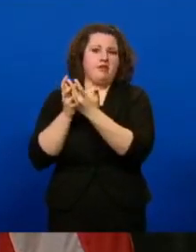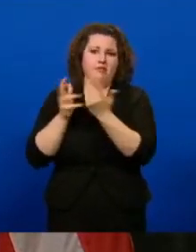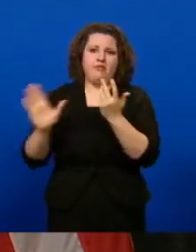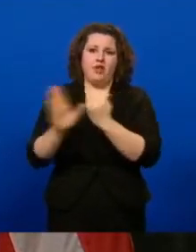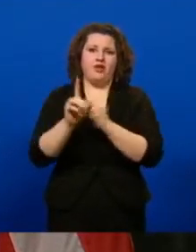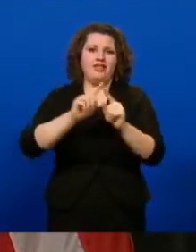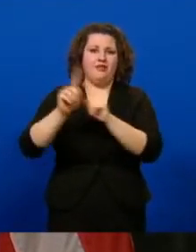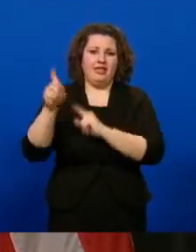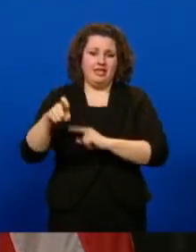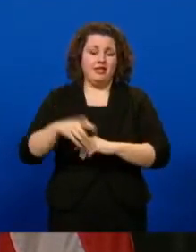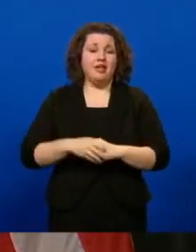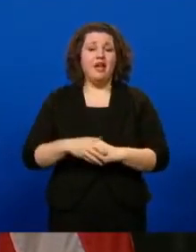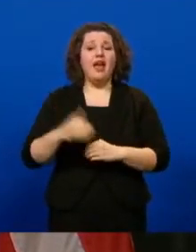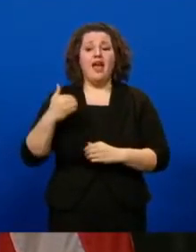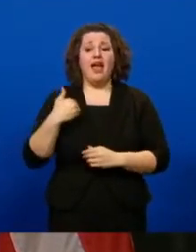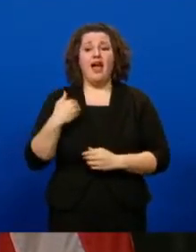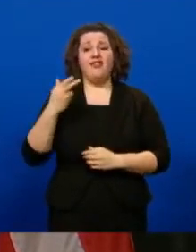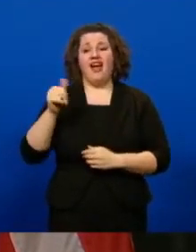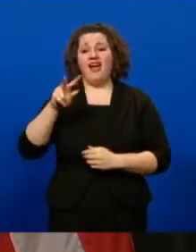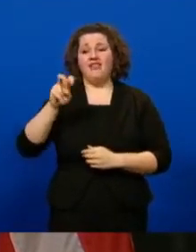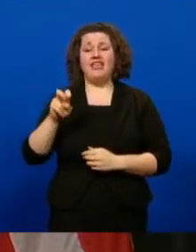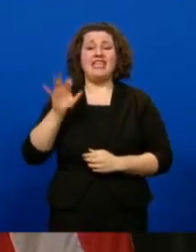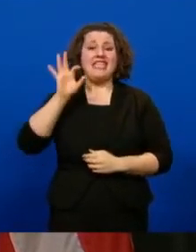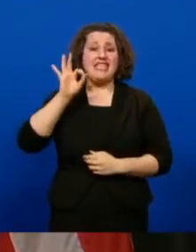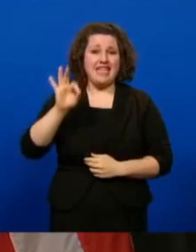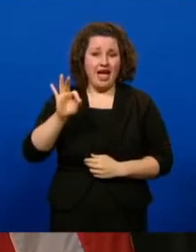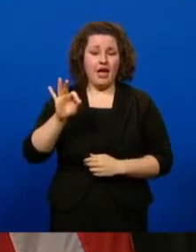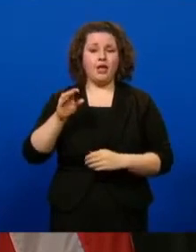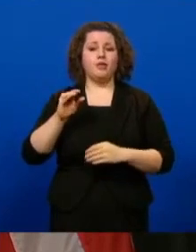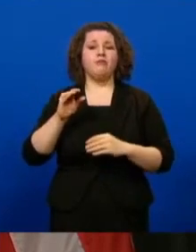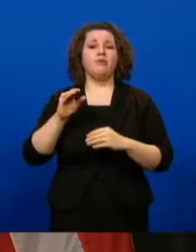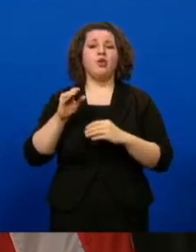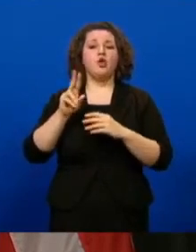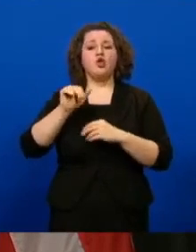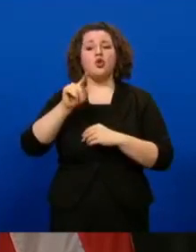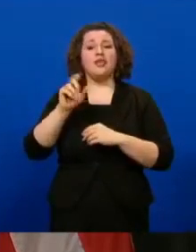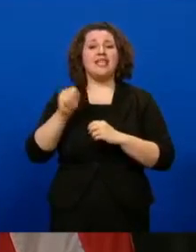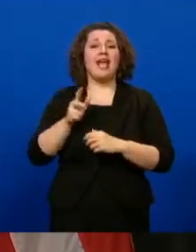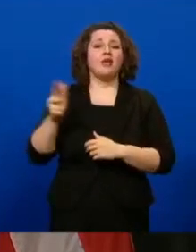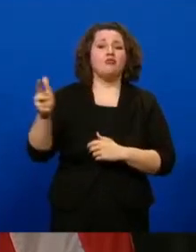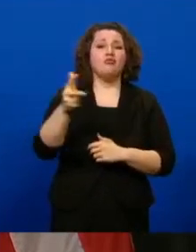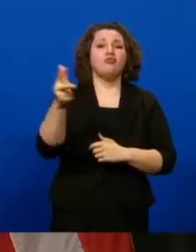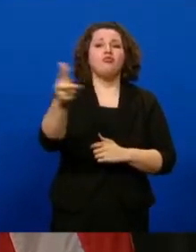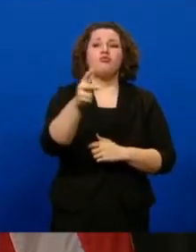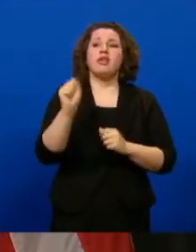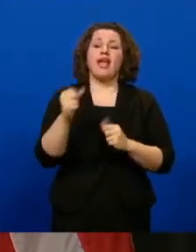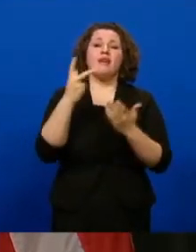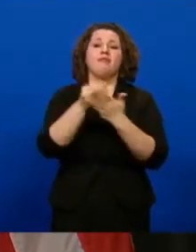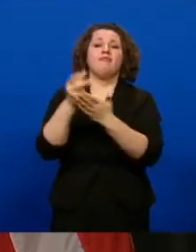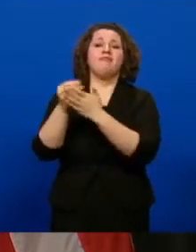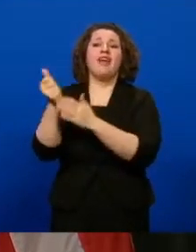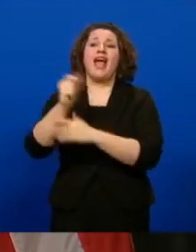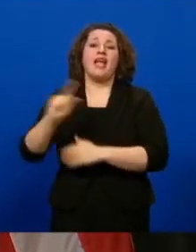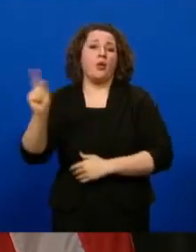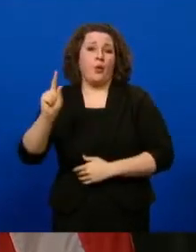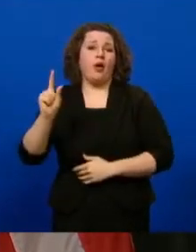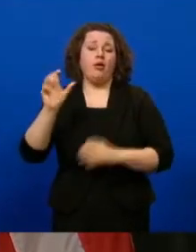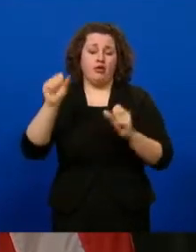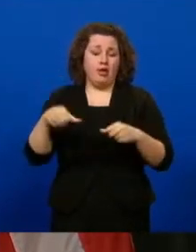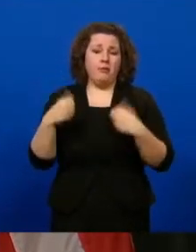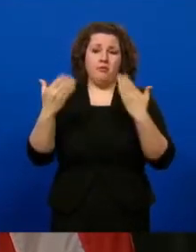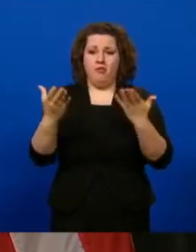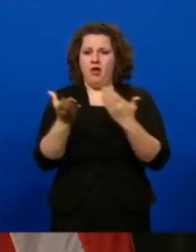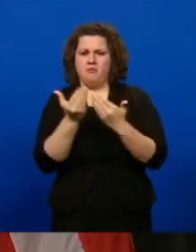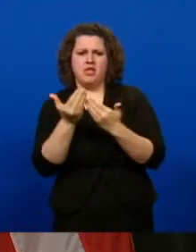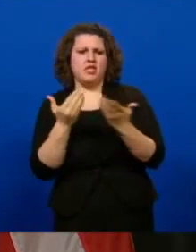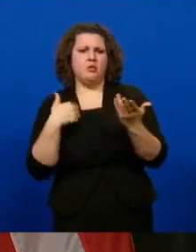We have nine Hy-Vee Healthy U mobile units that can go on-site to vaccinate nearly anywhere to provide convenience to patients in